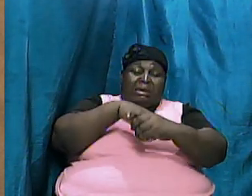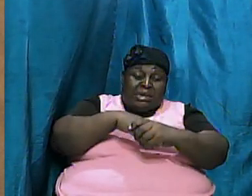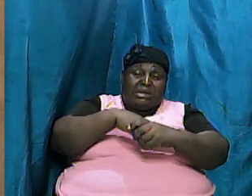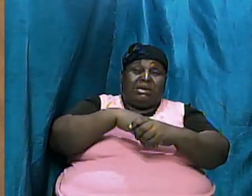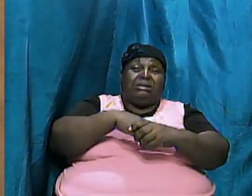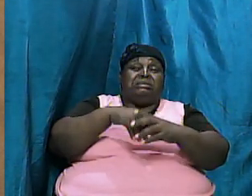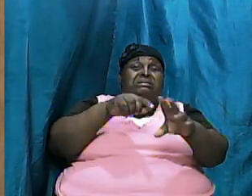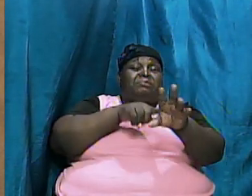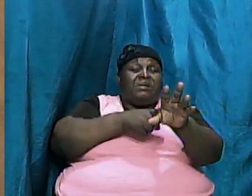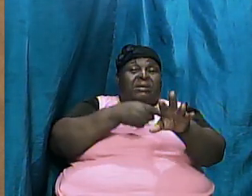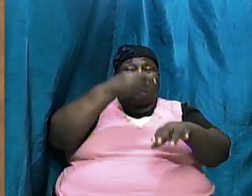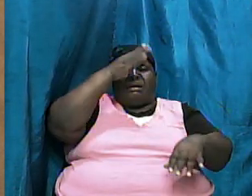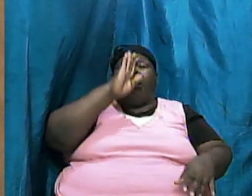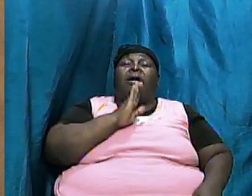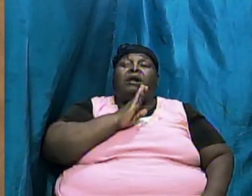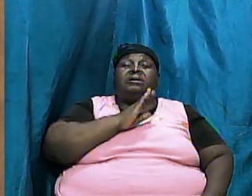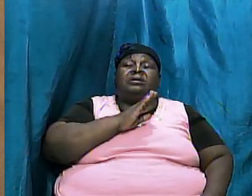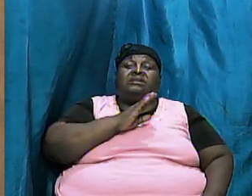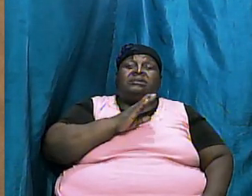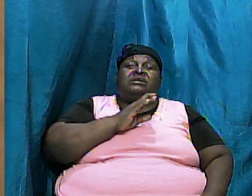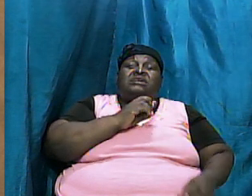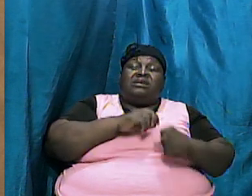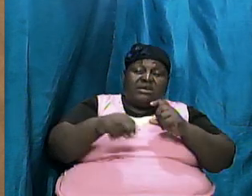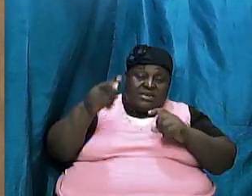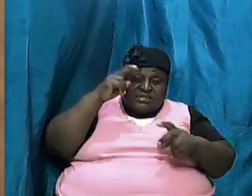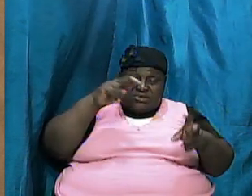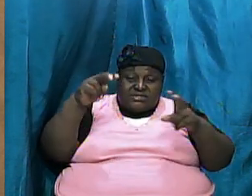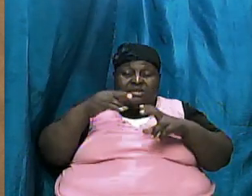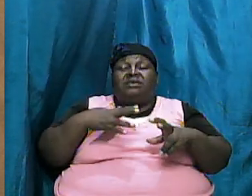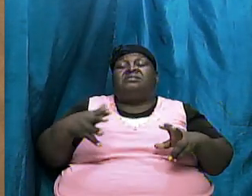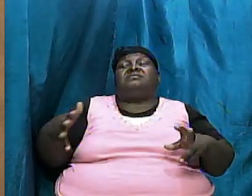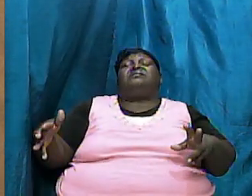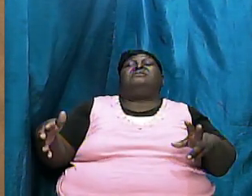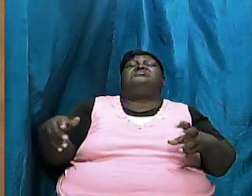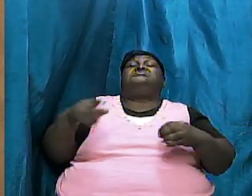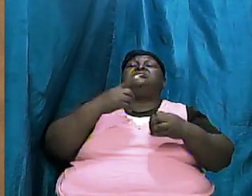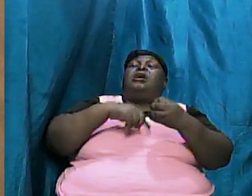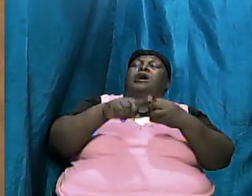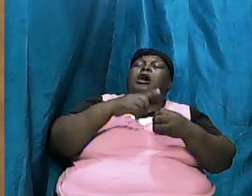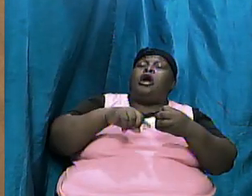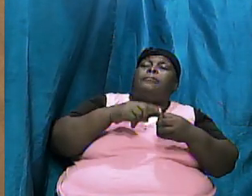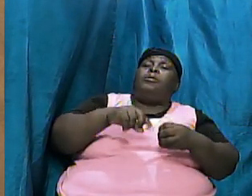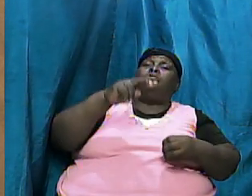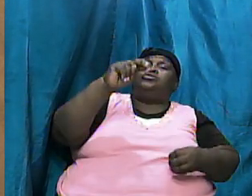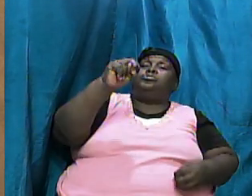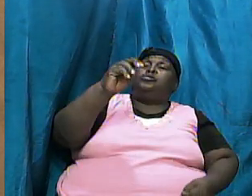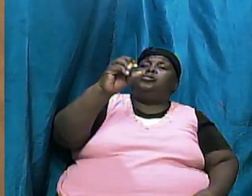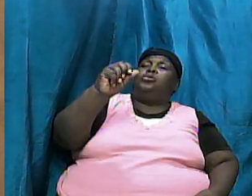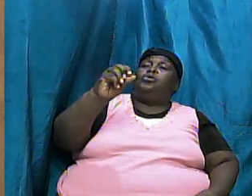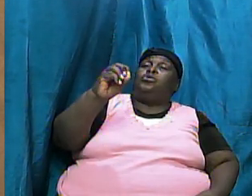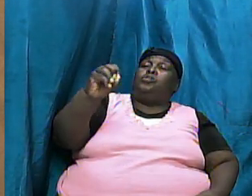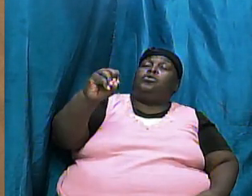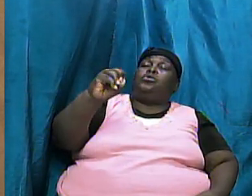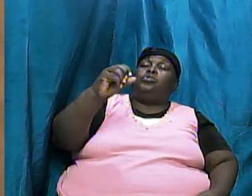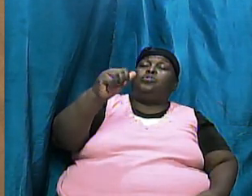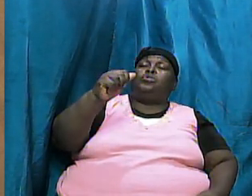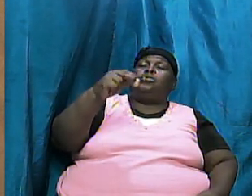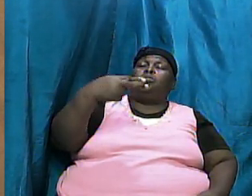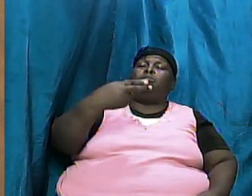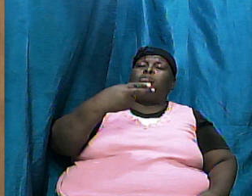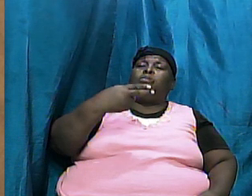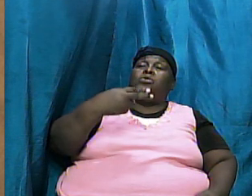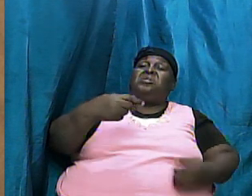then as we go down we see things about Noah then as we go down we hear things about Lot then as we go down we hear things about